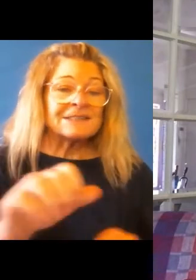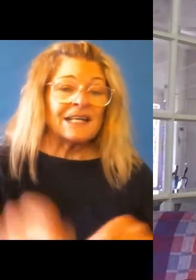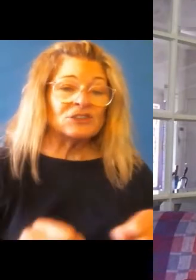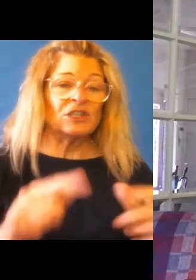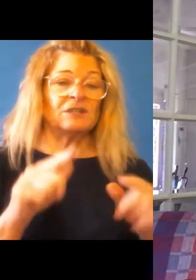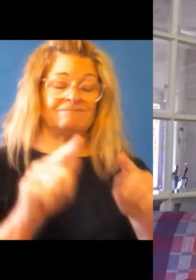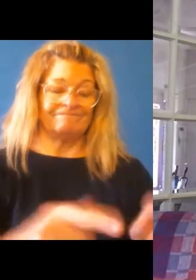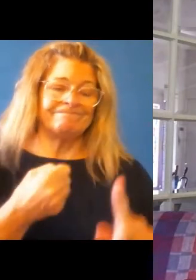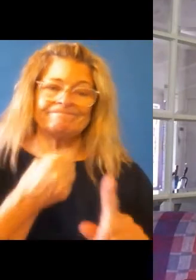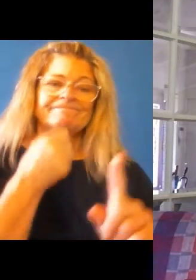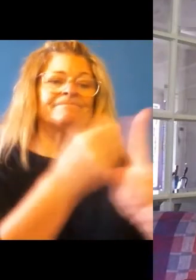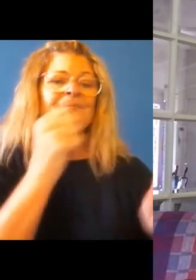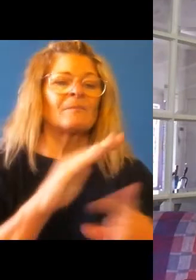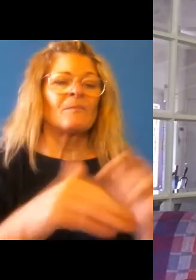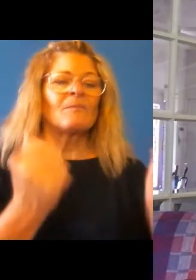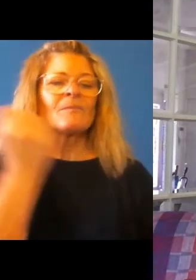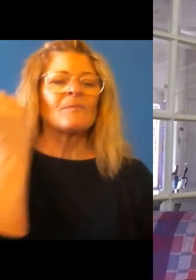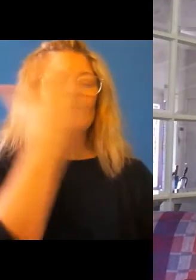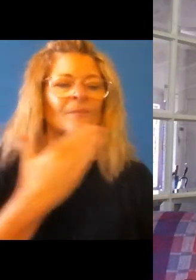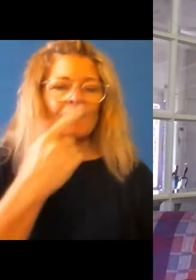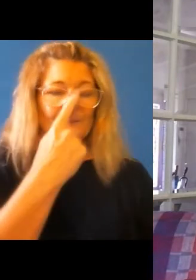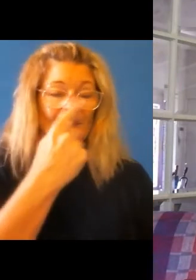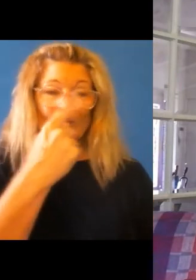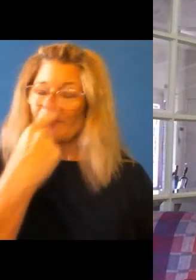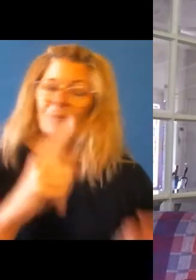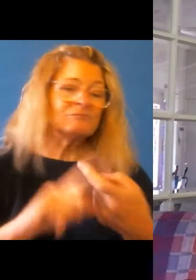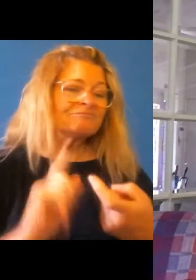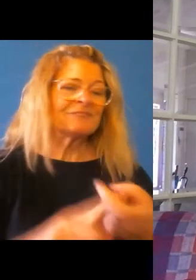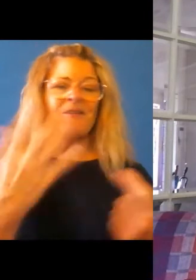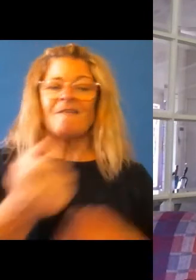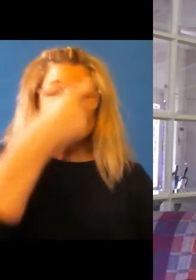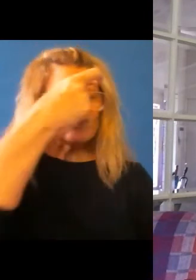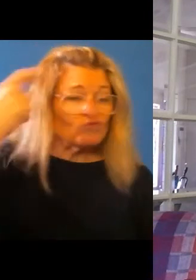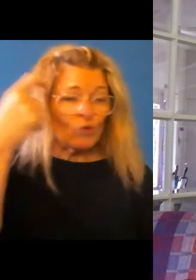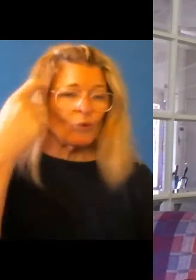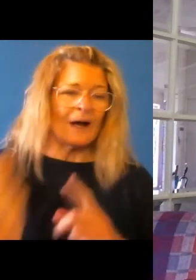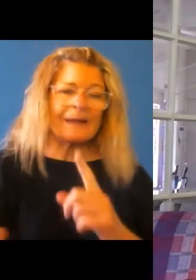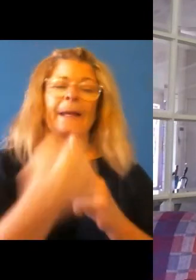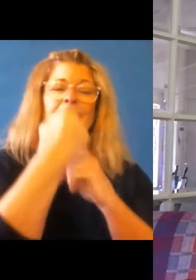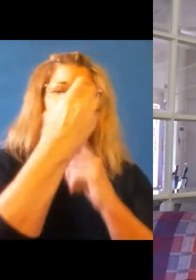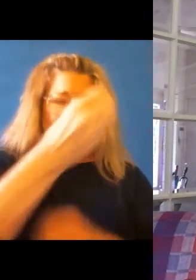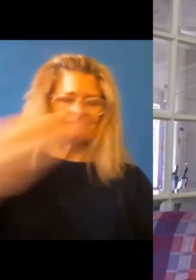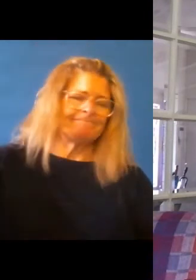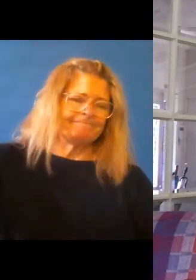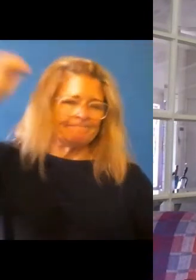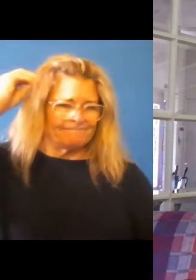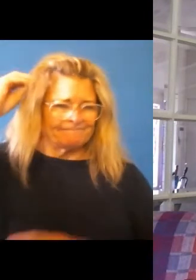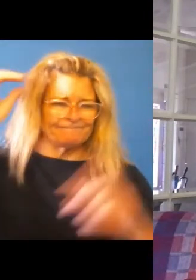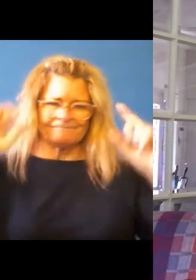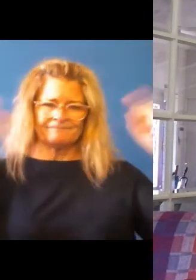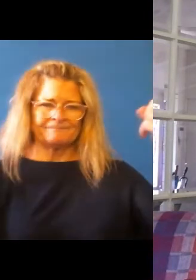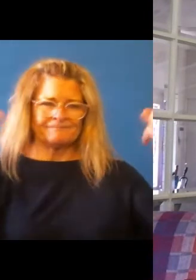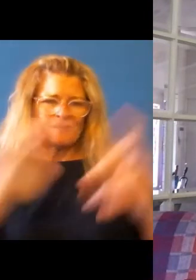The intergenerational, the transgenerational traumas that impact on us. Um, you know, they're not made up, um, you know, they are real